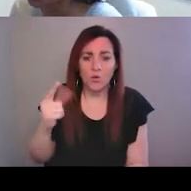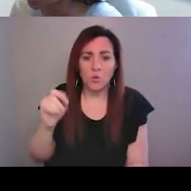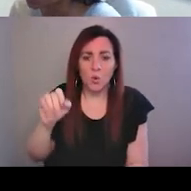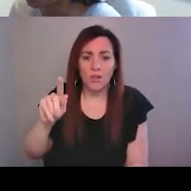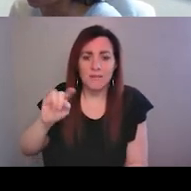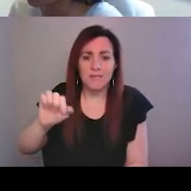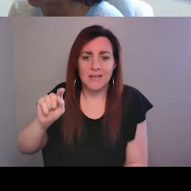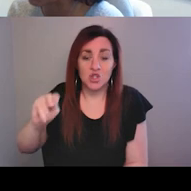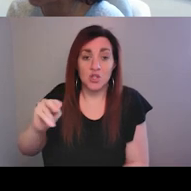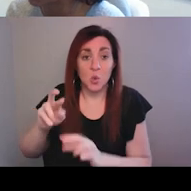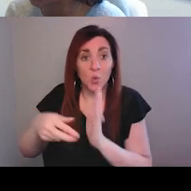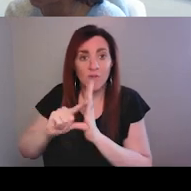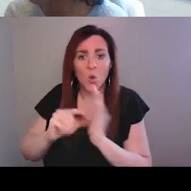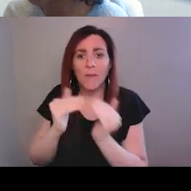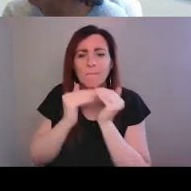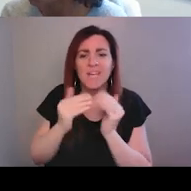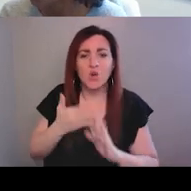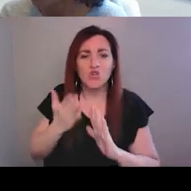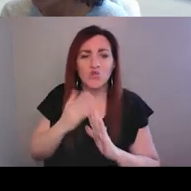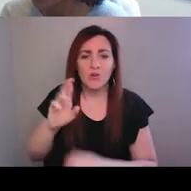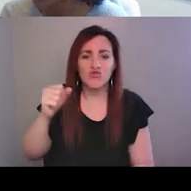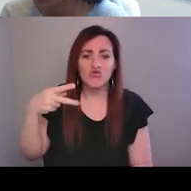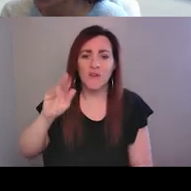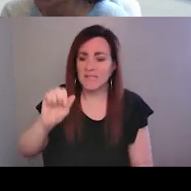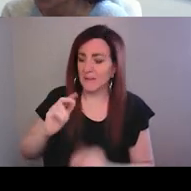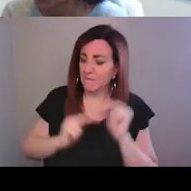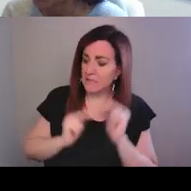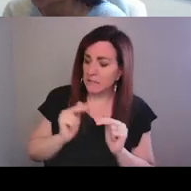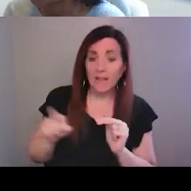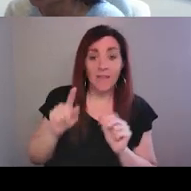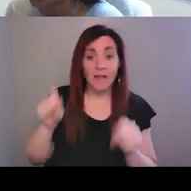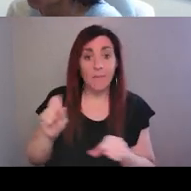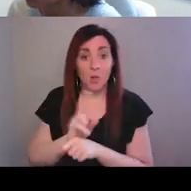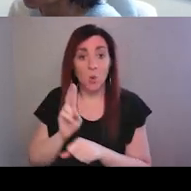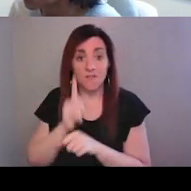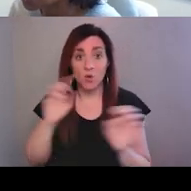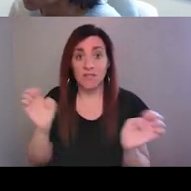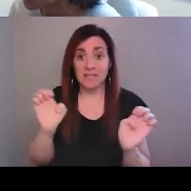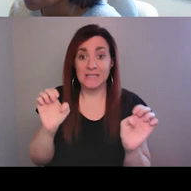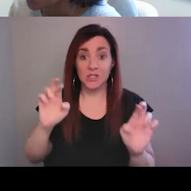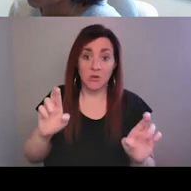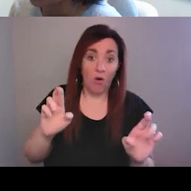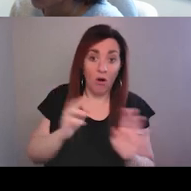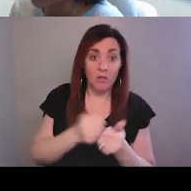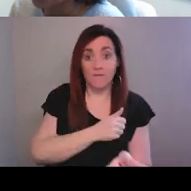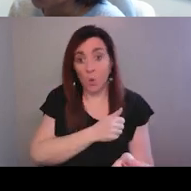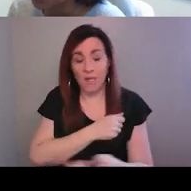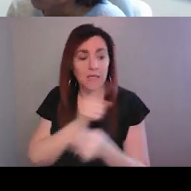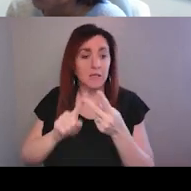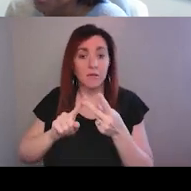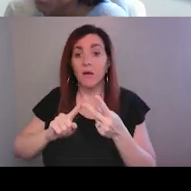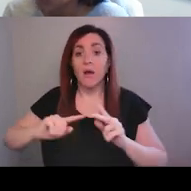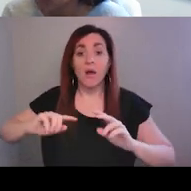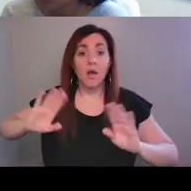It's a peer-run respite facility. They can be used as emergency department diversion, as a planned or